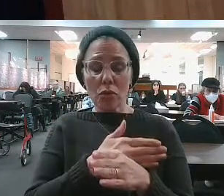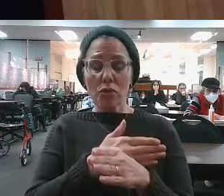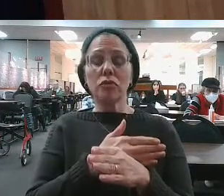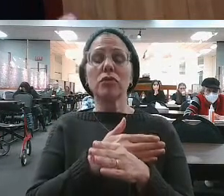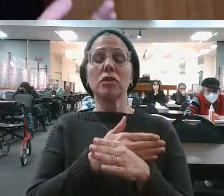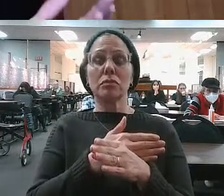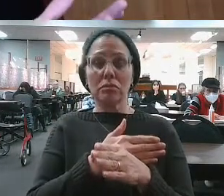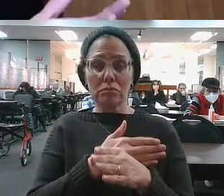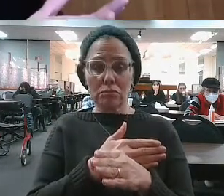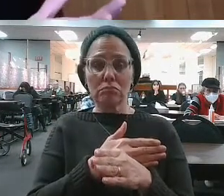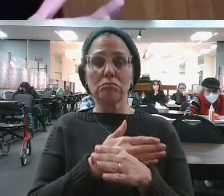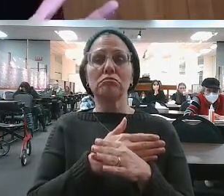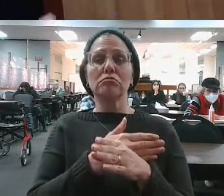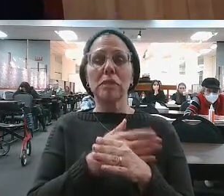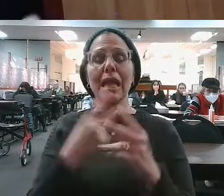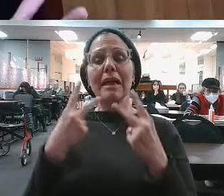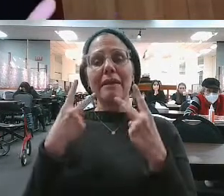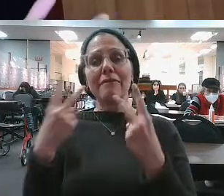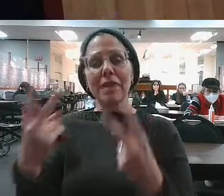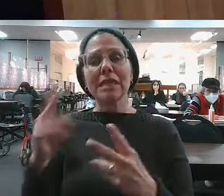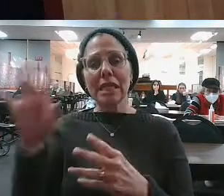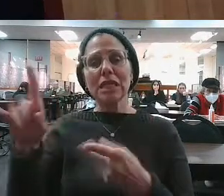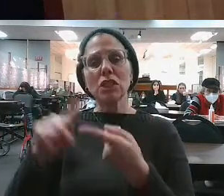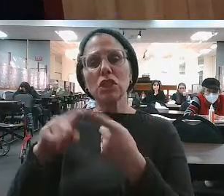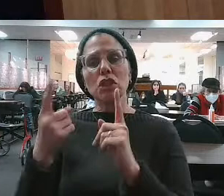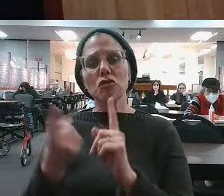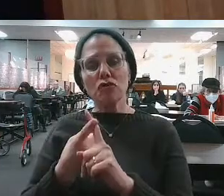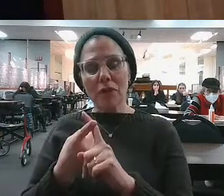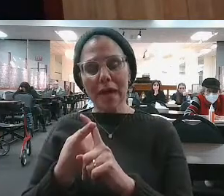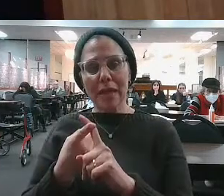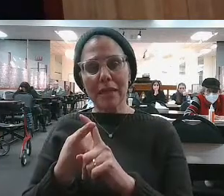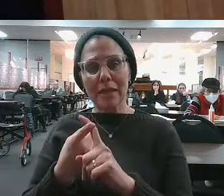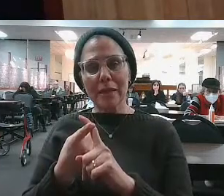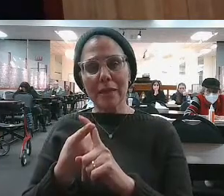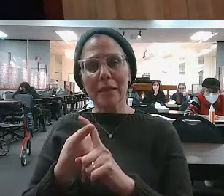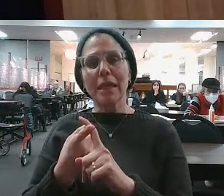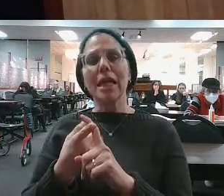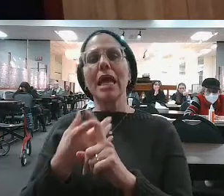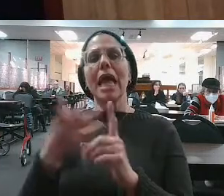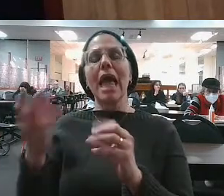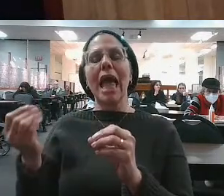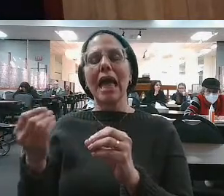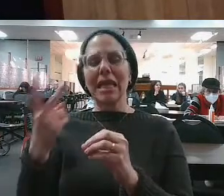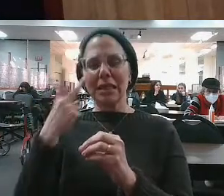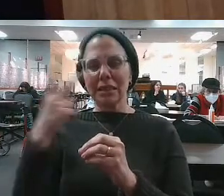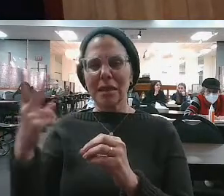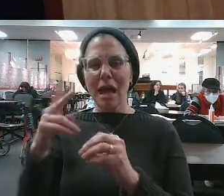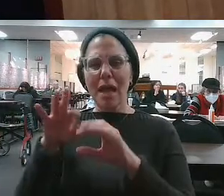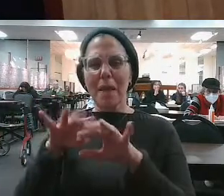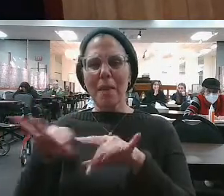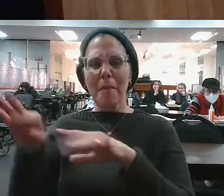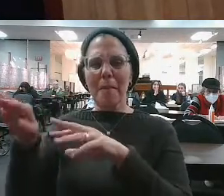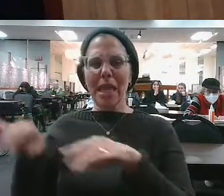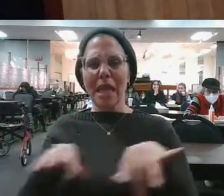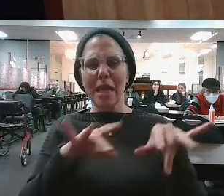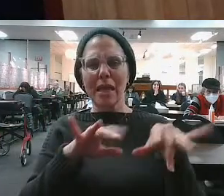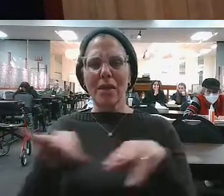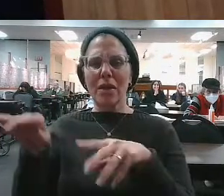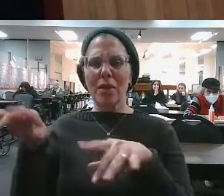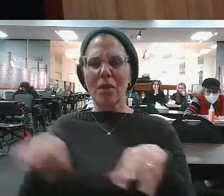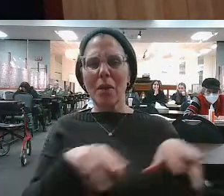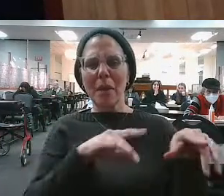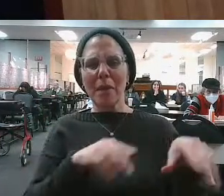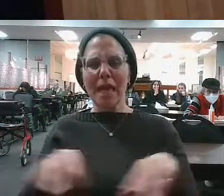piano. Never, never, never. Without ever playing the piano before, he began